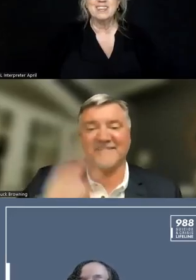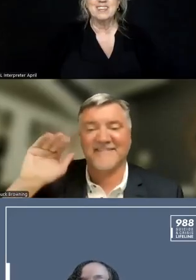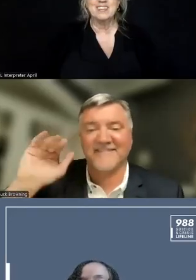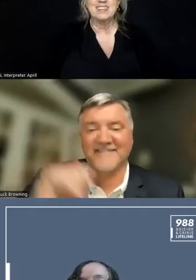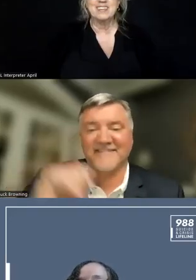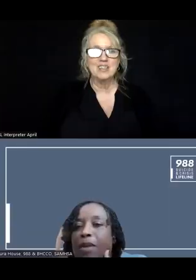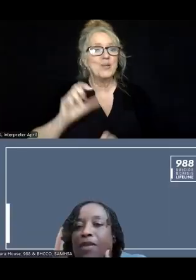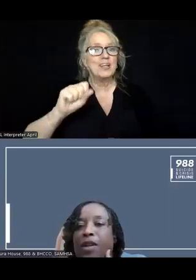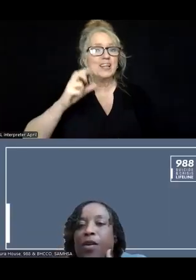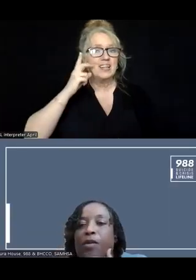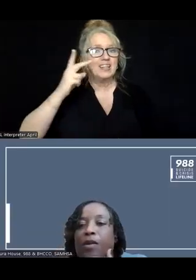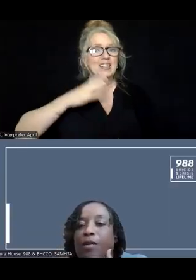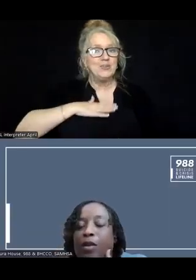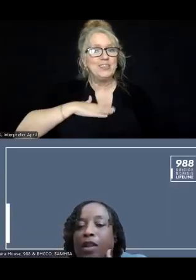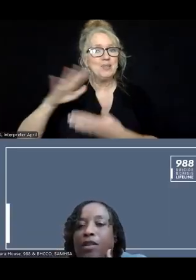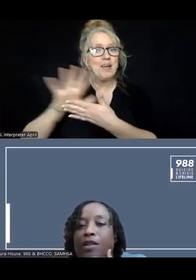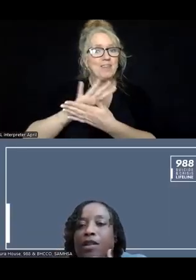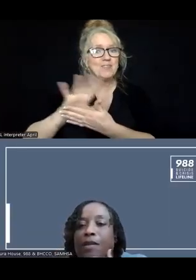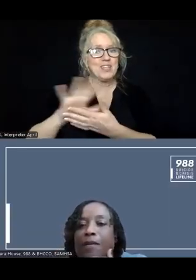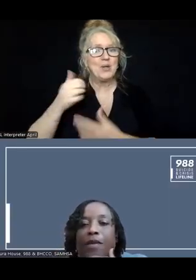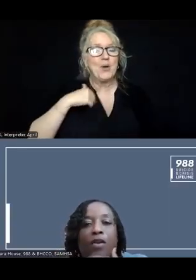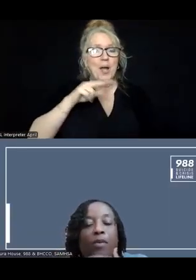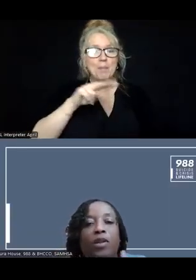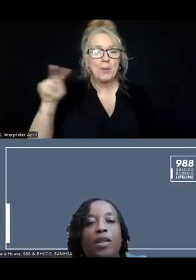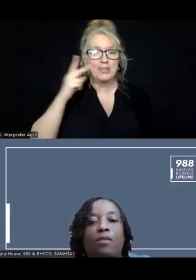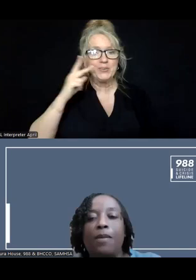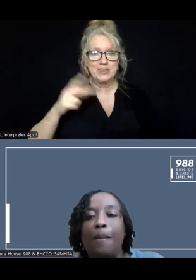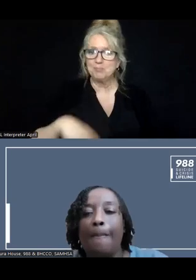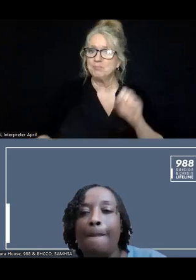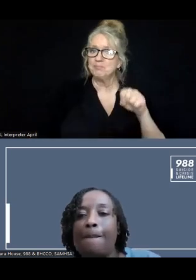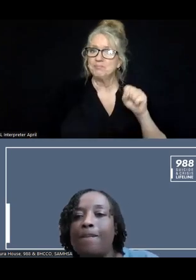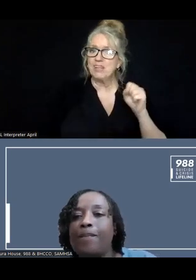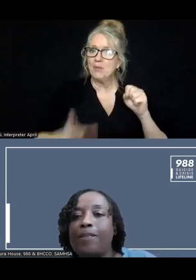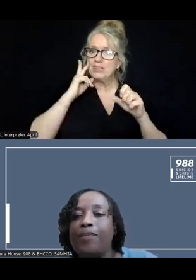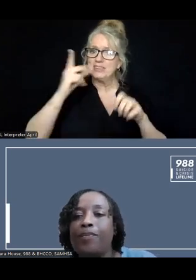Can you see my video? looking to see. Are you able to see me?